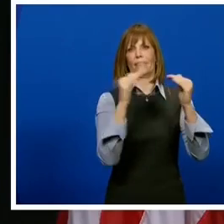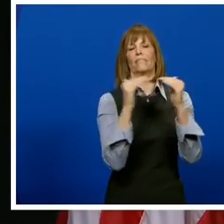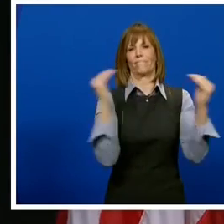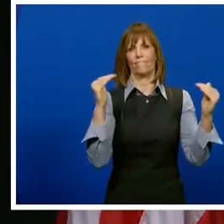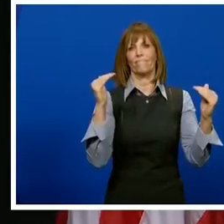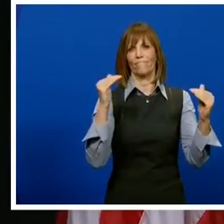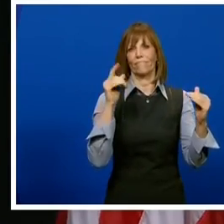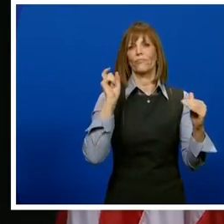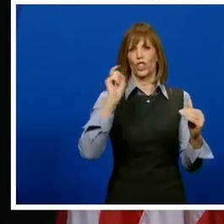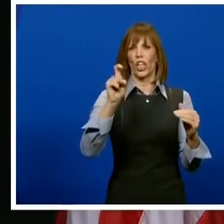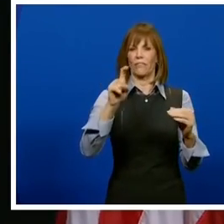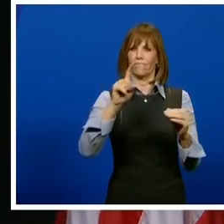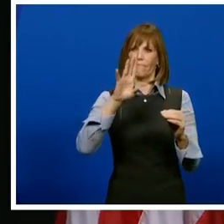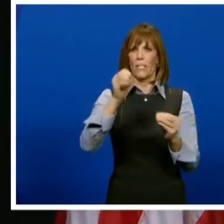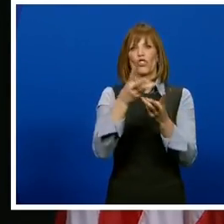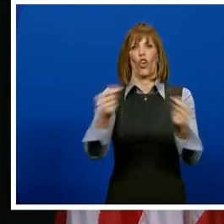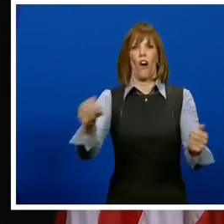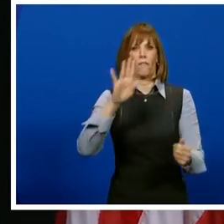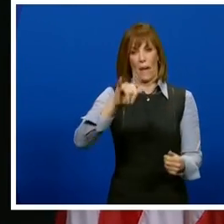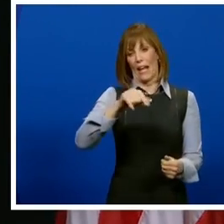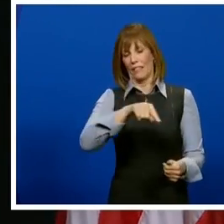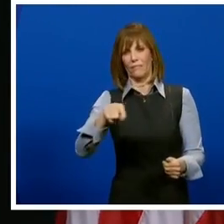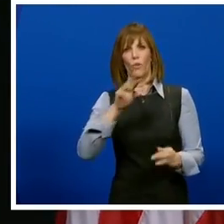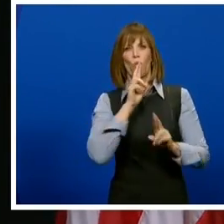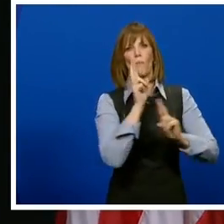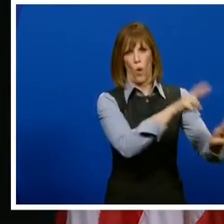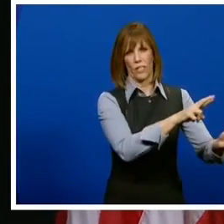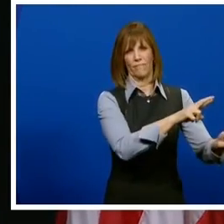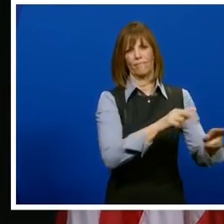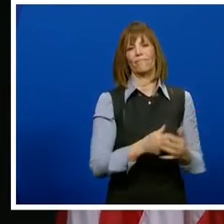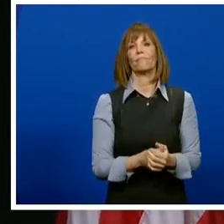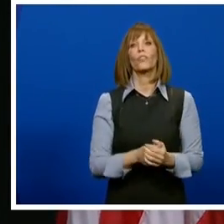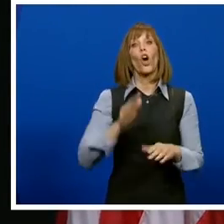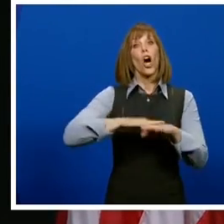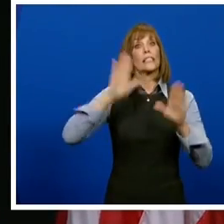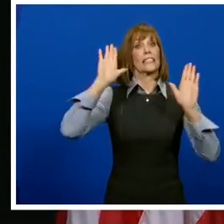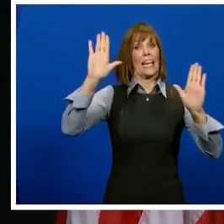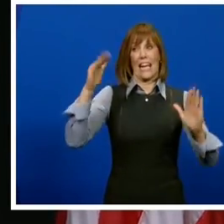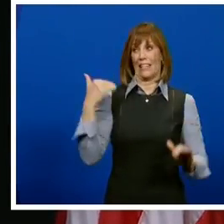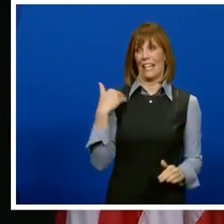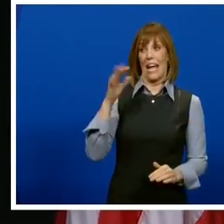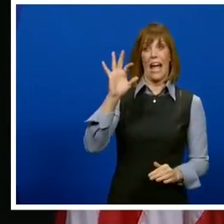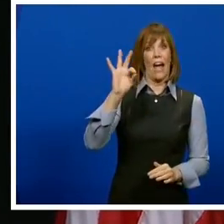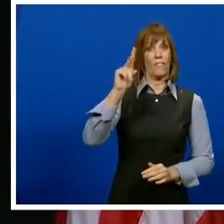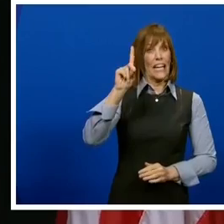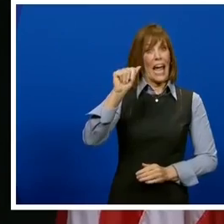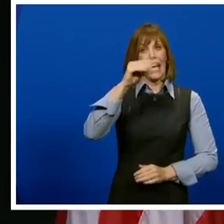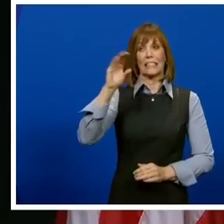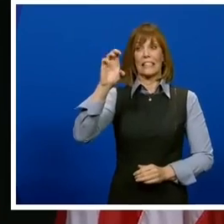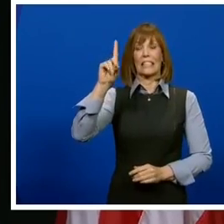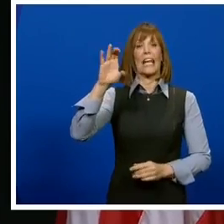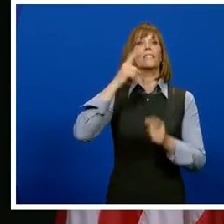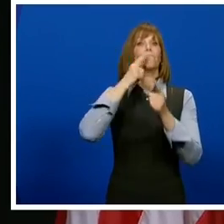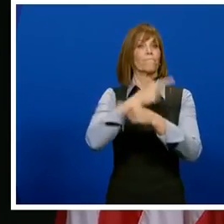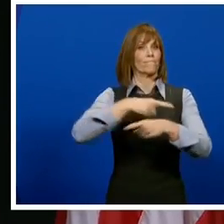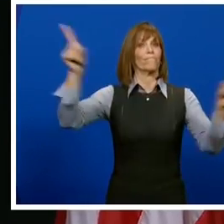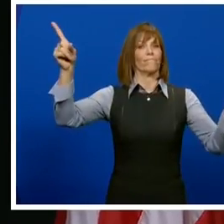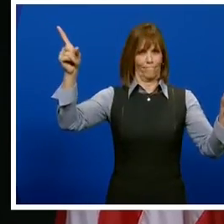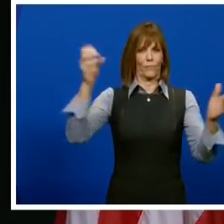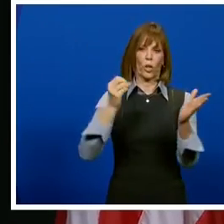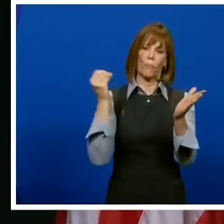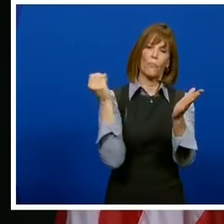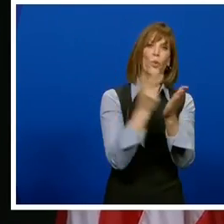resolved in doses reported soon. On Sunday, the FDA and the CDC announced their final approval of the emergency